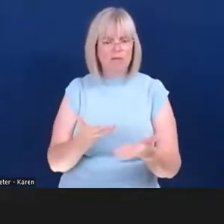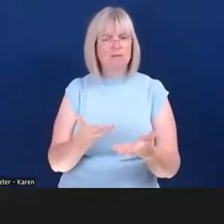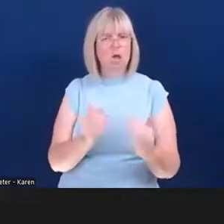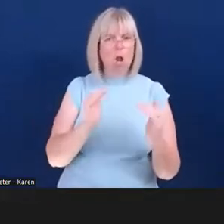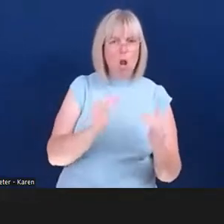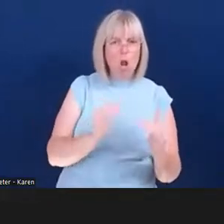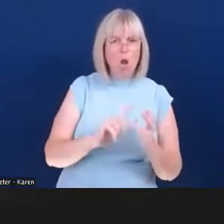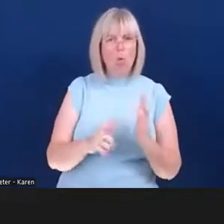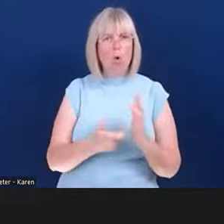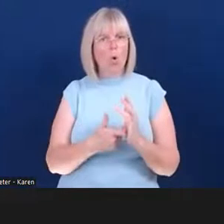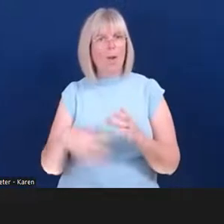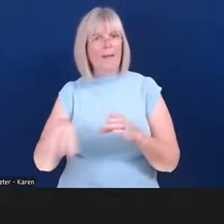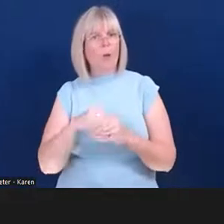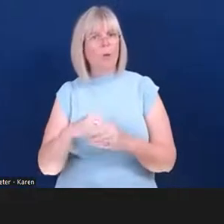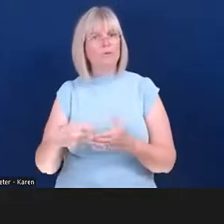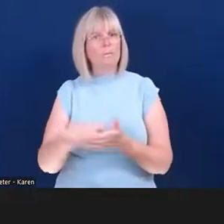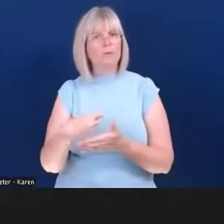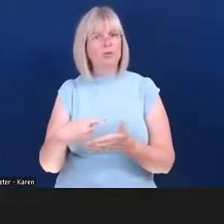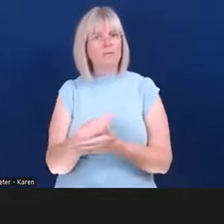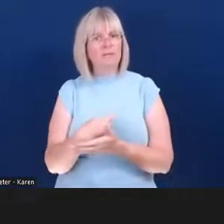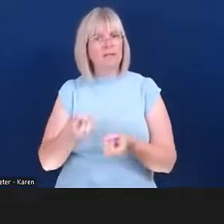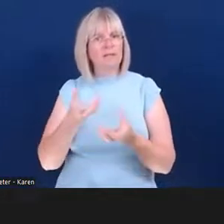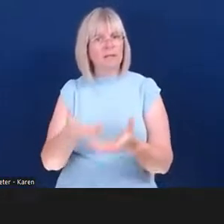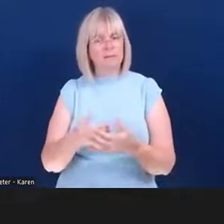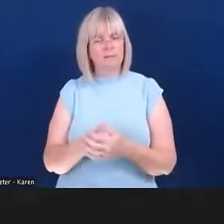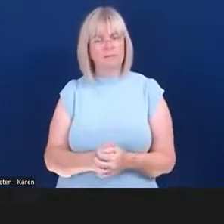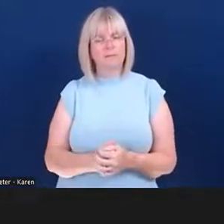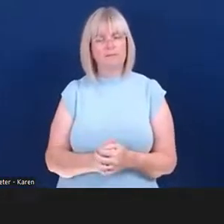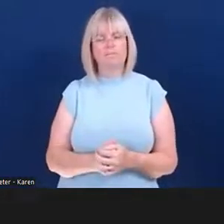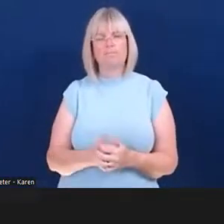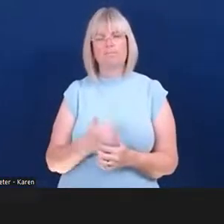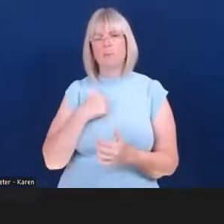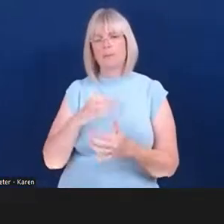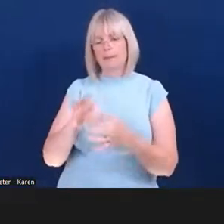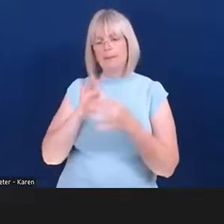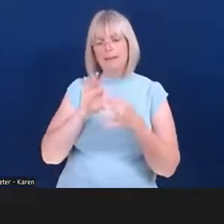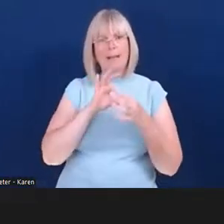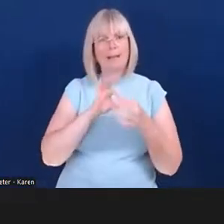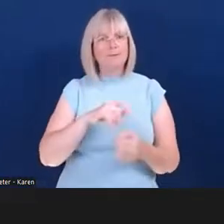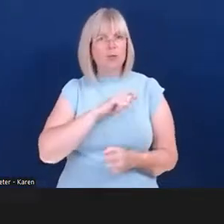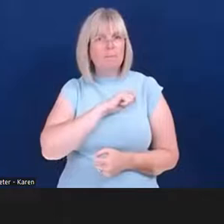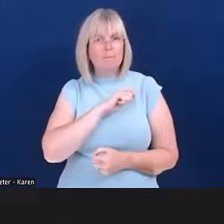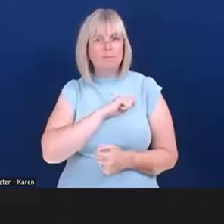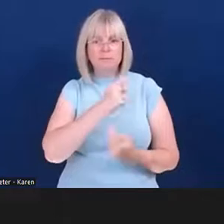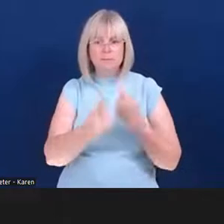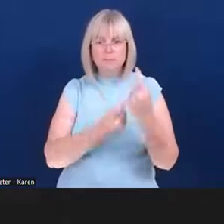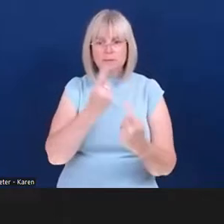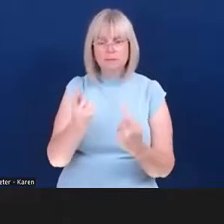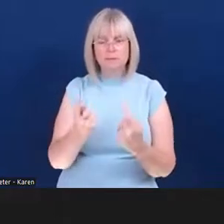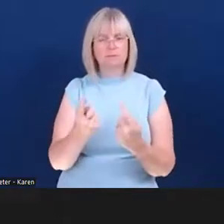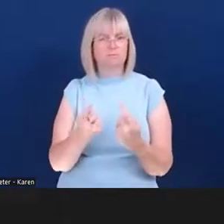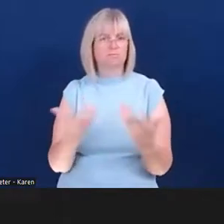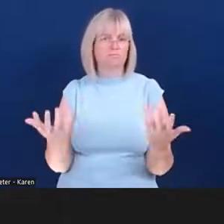part, a very important part of our work is to engage our members and indeed the wider small business community in research